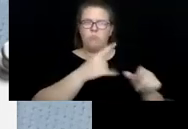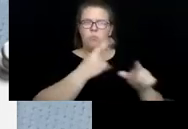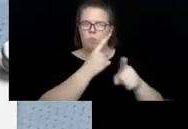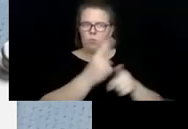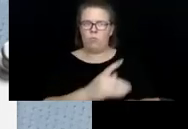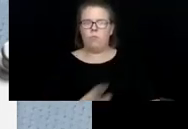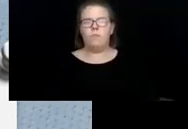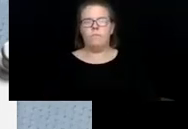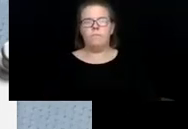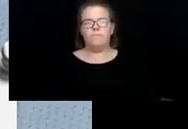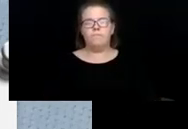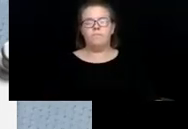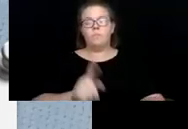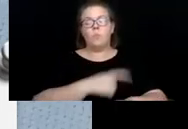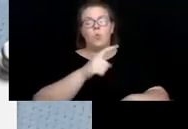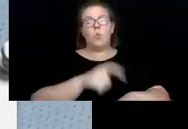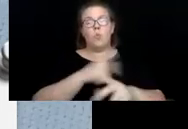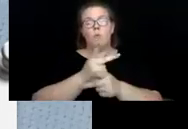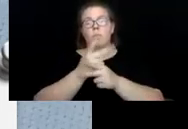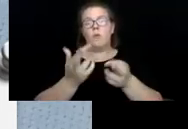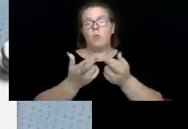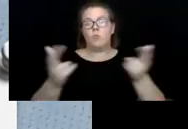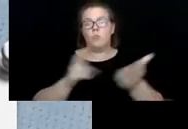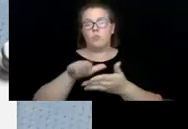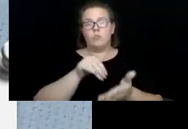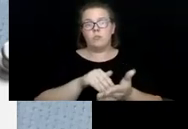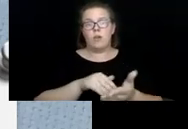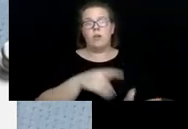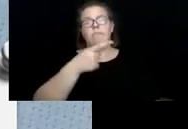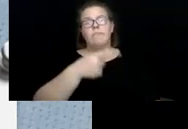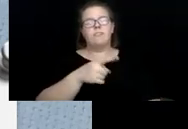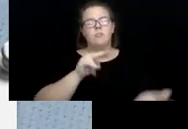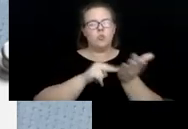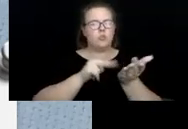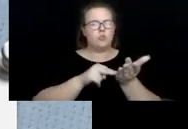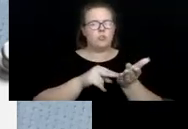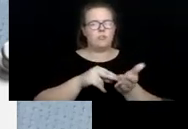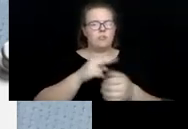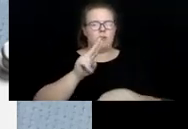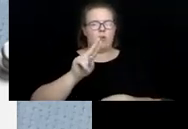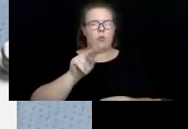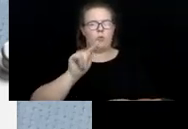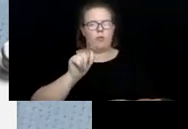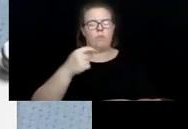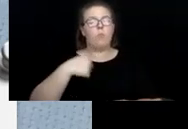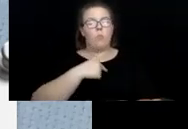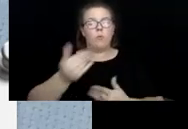Our Long-Term Care Resource Center is our nursing unit. We provide services similar to the ISA